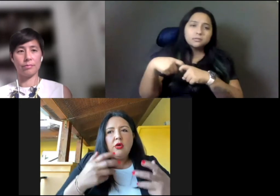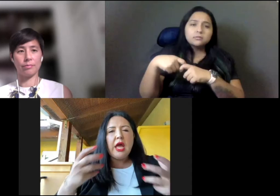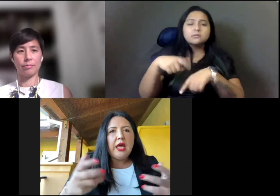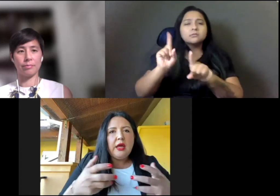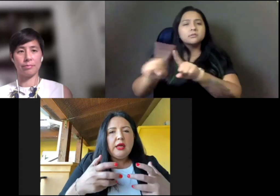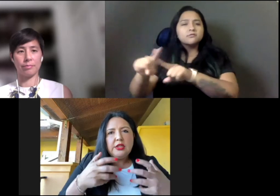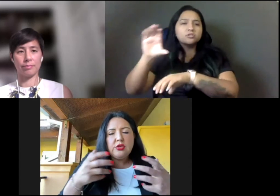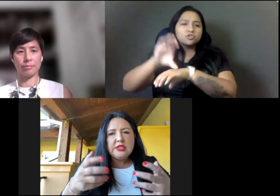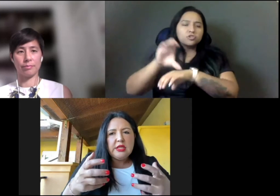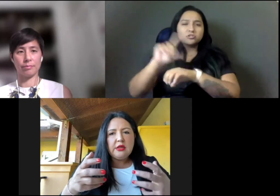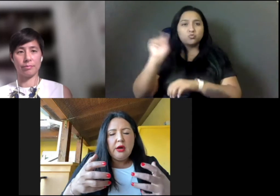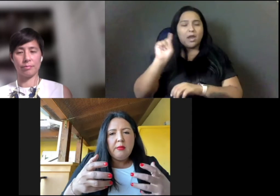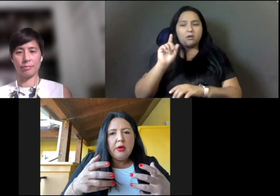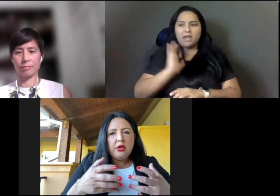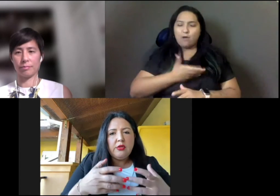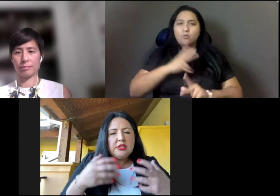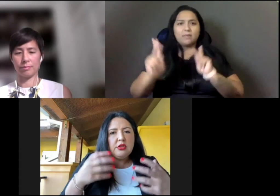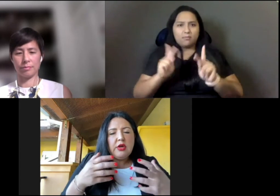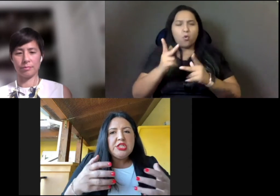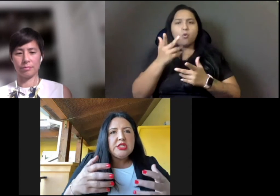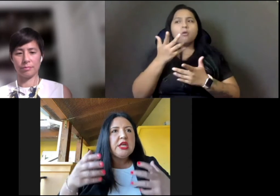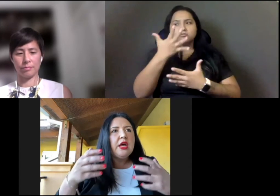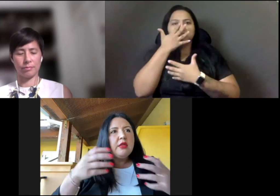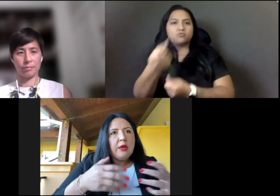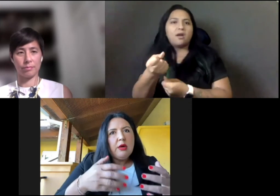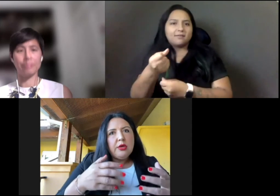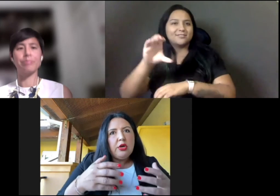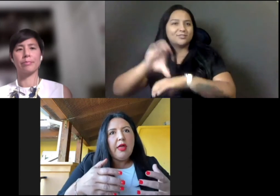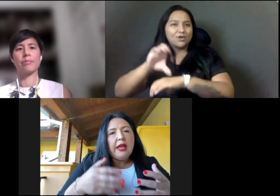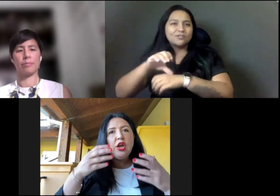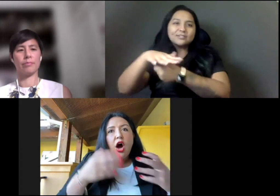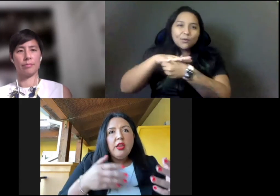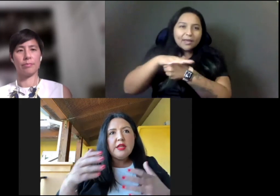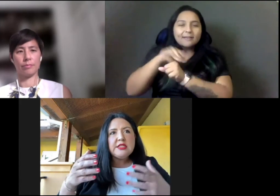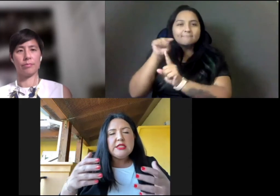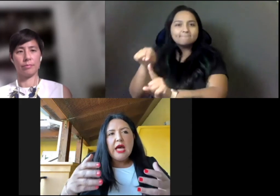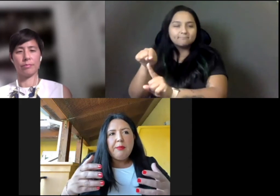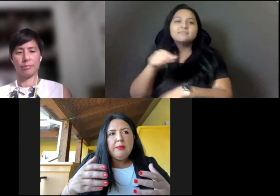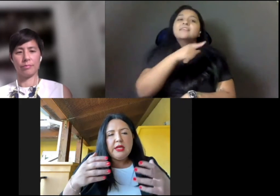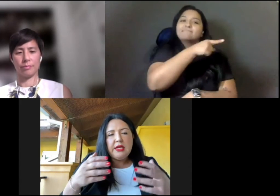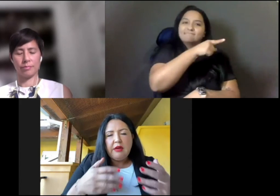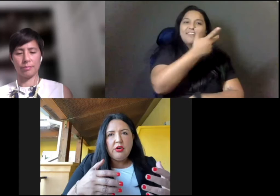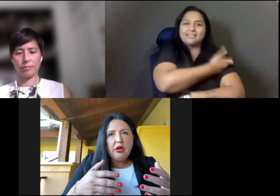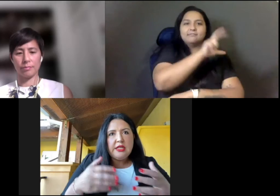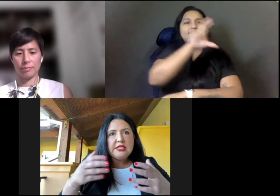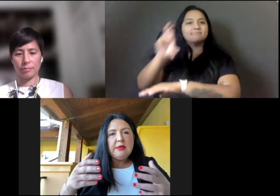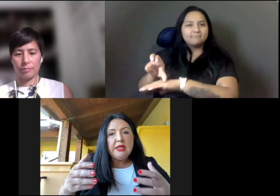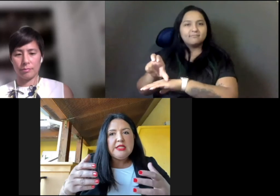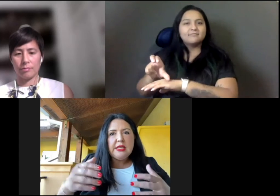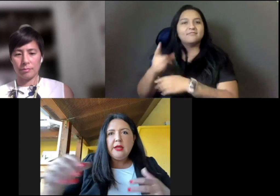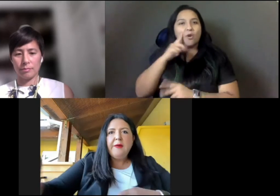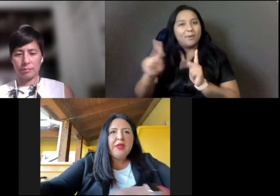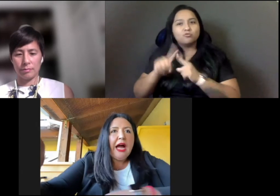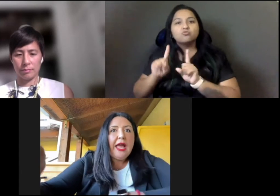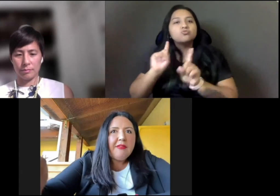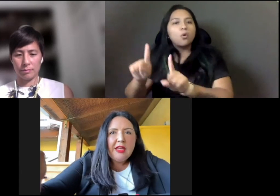felt, uh, okay. And they trusted, um, you know, these locations, they were able to go that. And all of these things happened because the governor and his team,